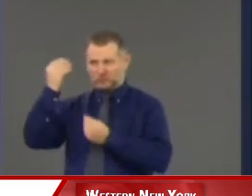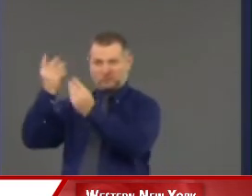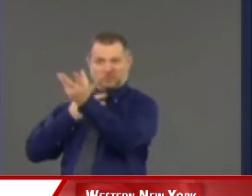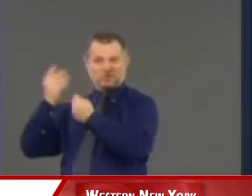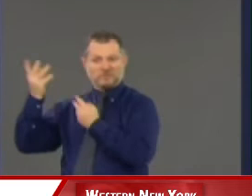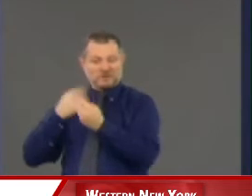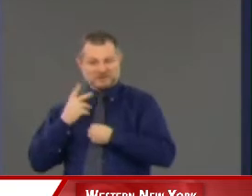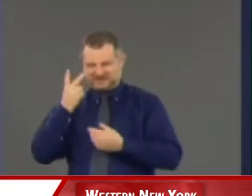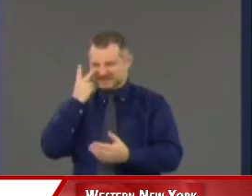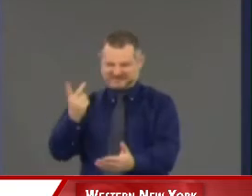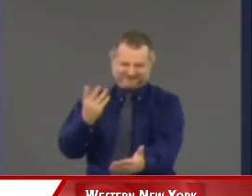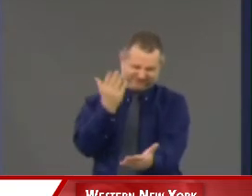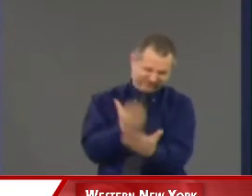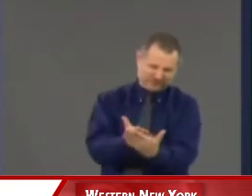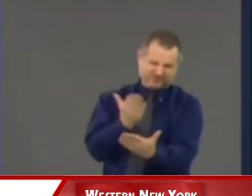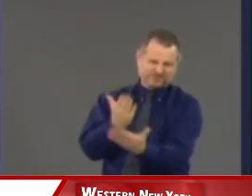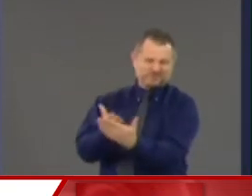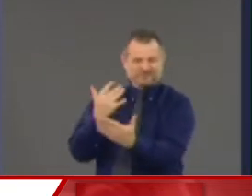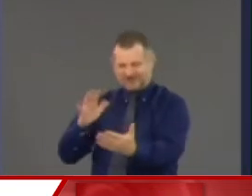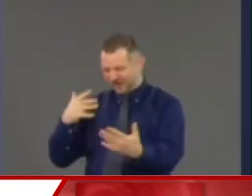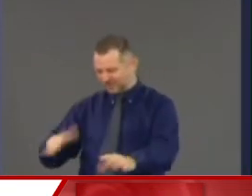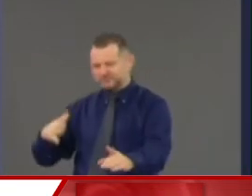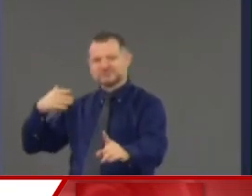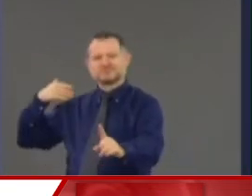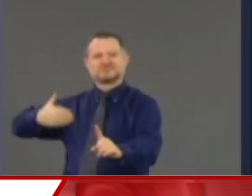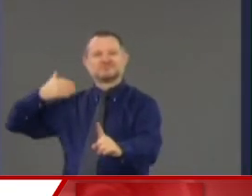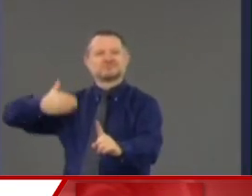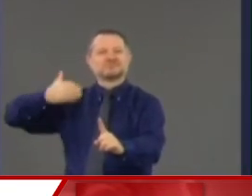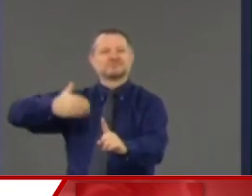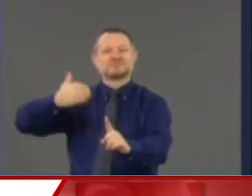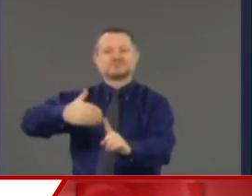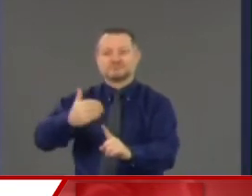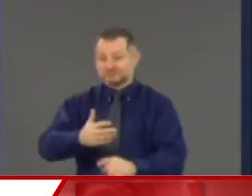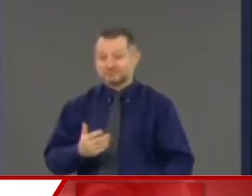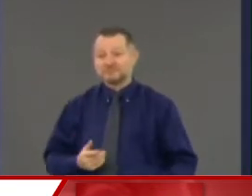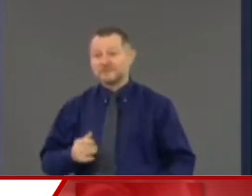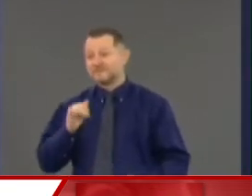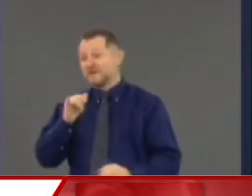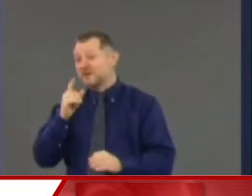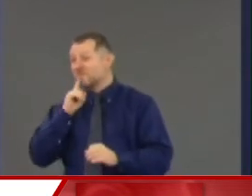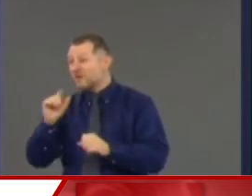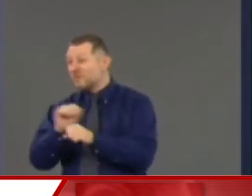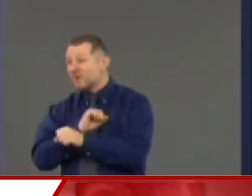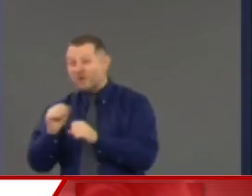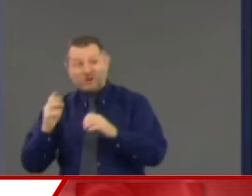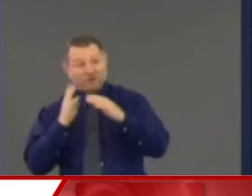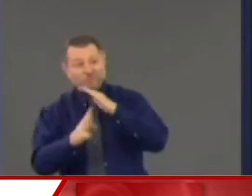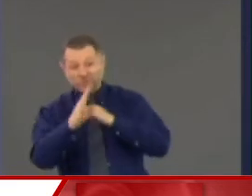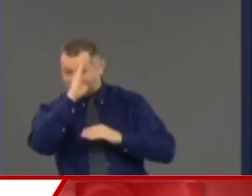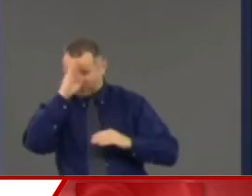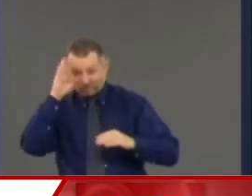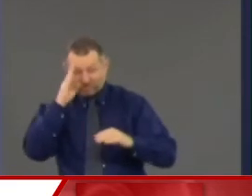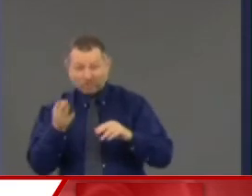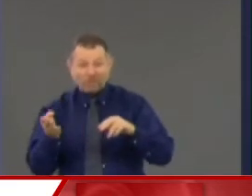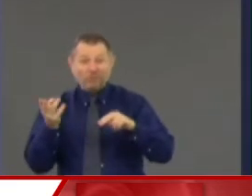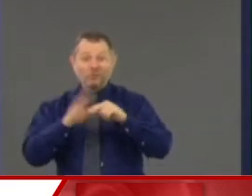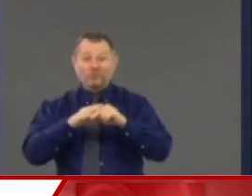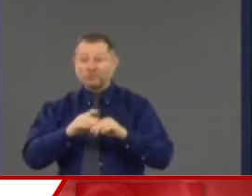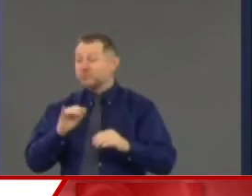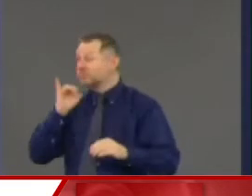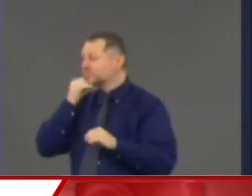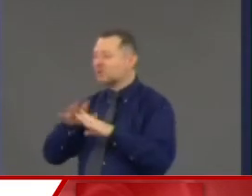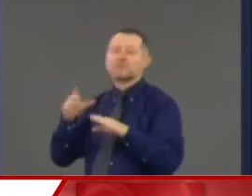examples of that. And if you start to overwhelm the hospitals again, you have to close again. You can't